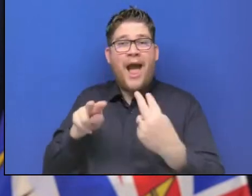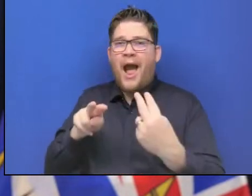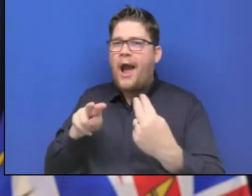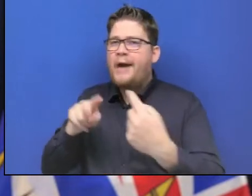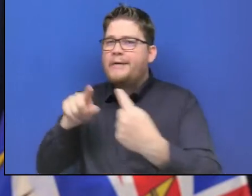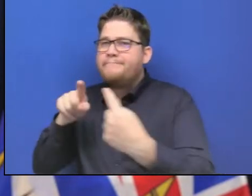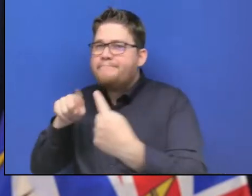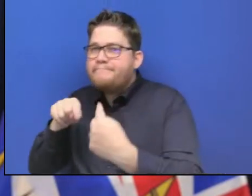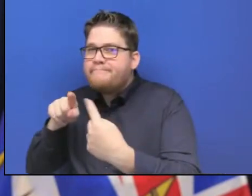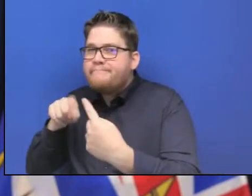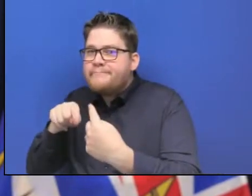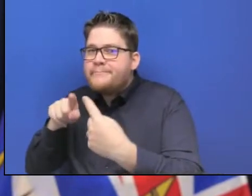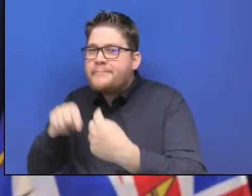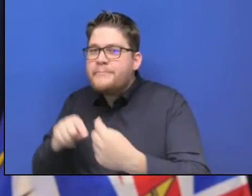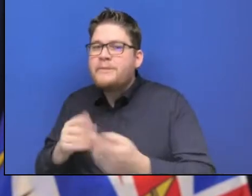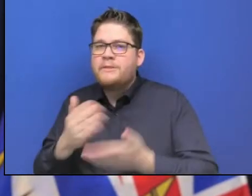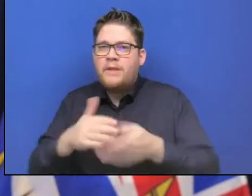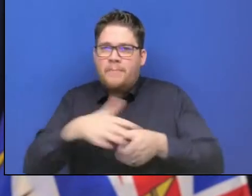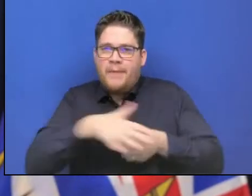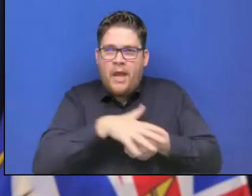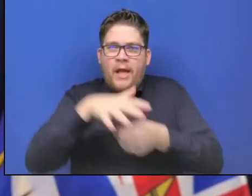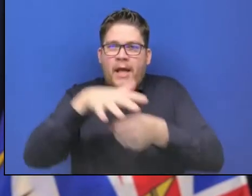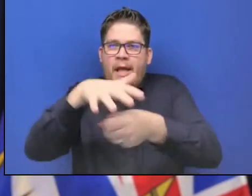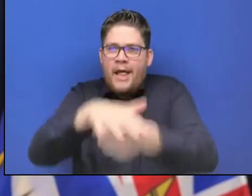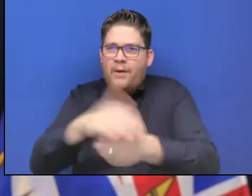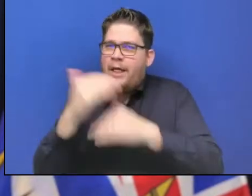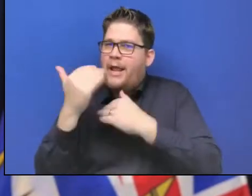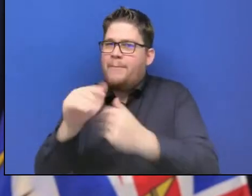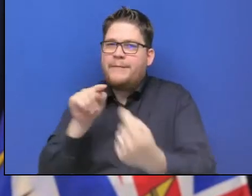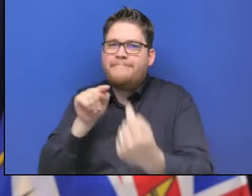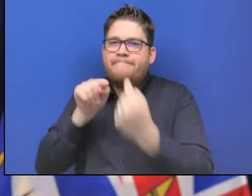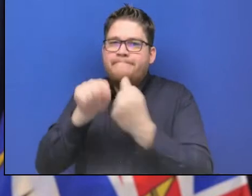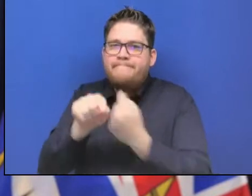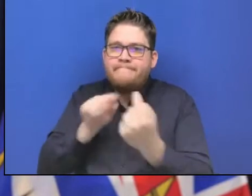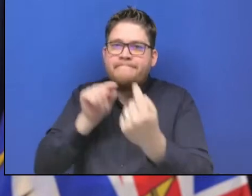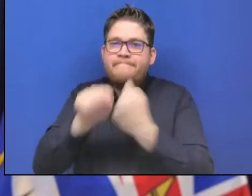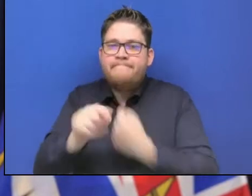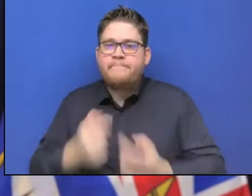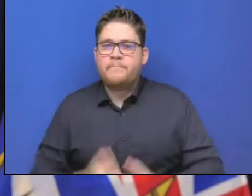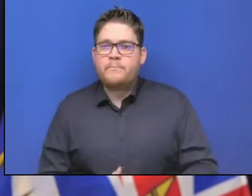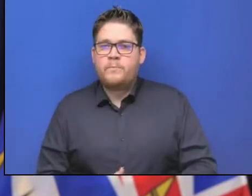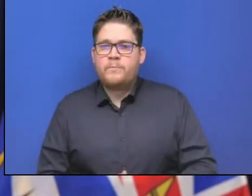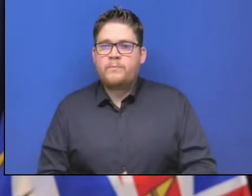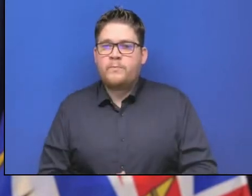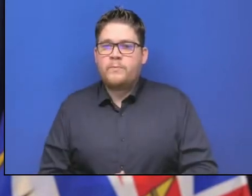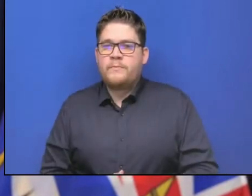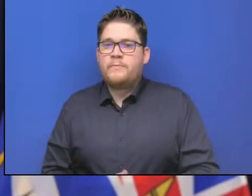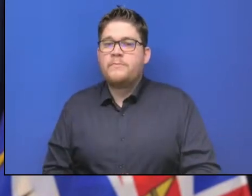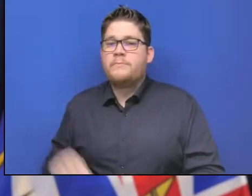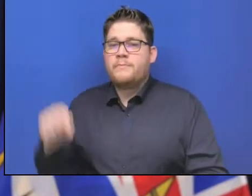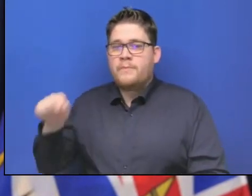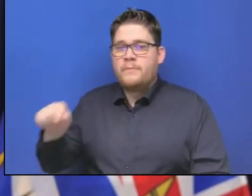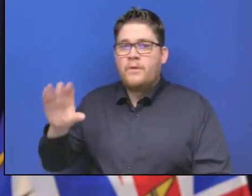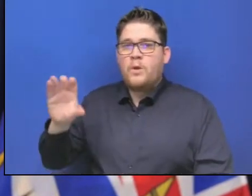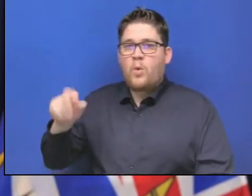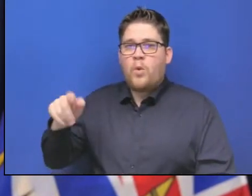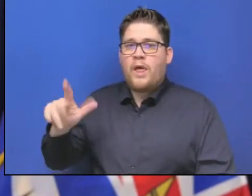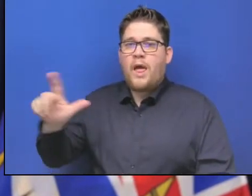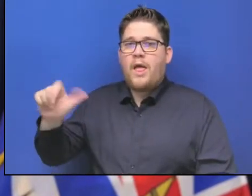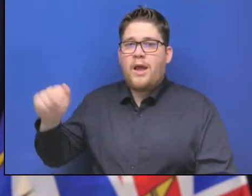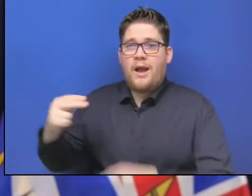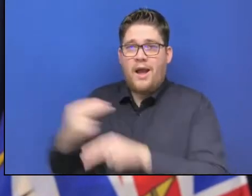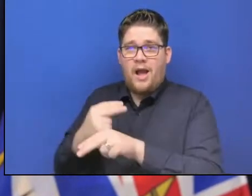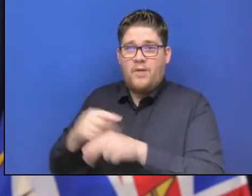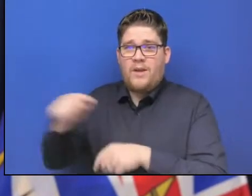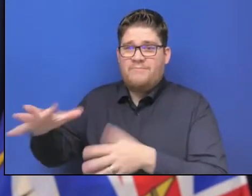I suppose if there is something fortunate about the Coquihalla damage, it is that the areas that experienced the most challenging winter conditions were not